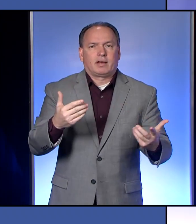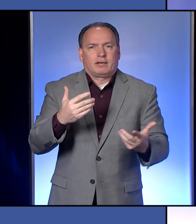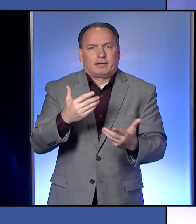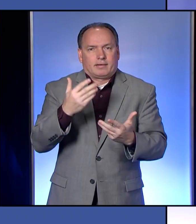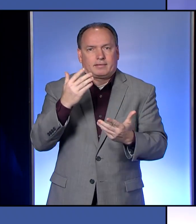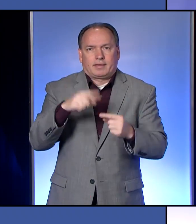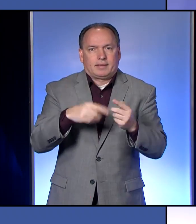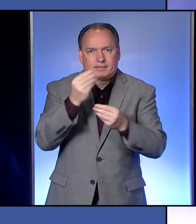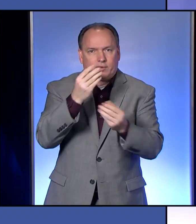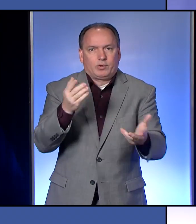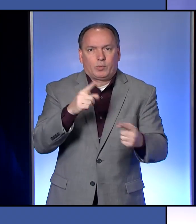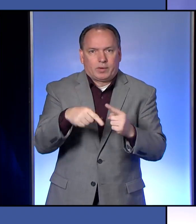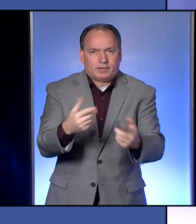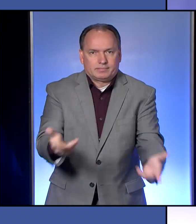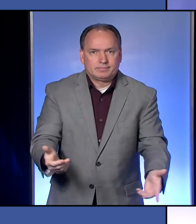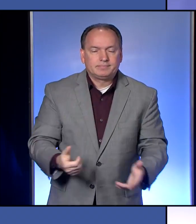otherwise.